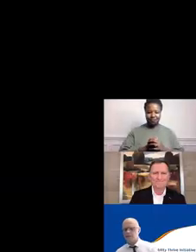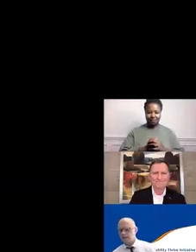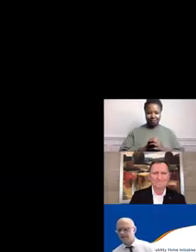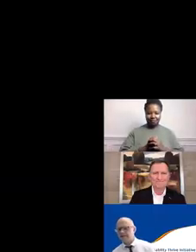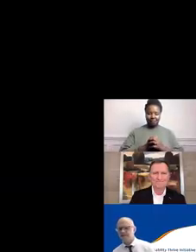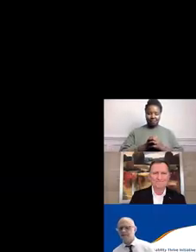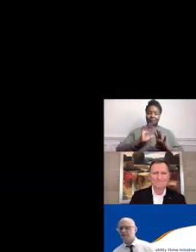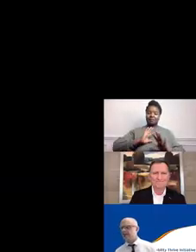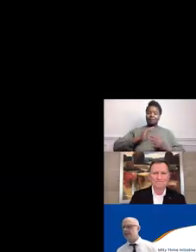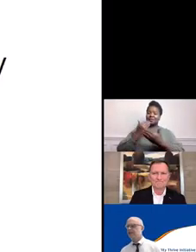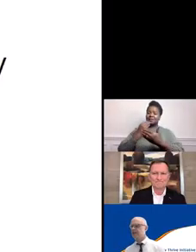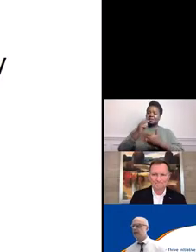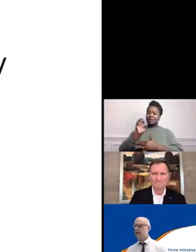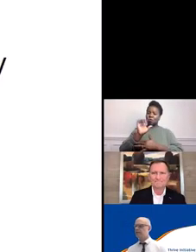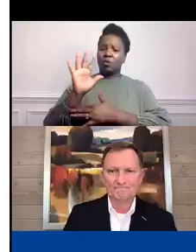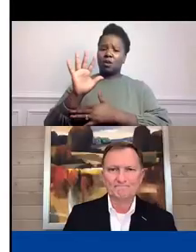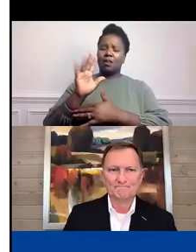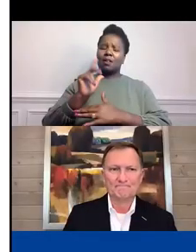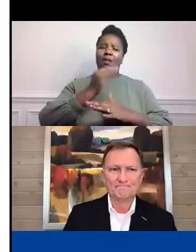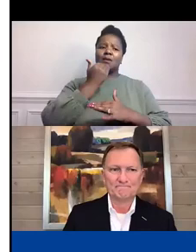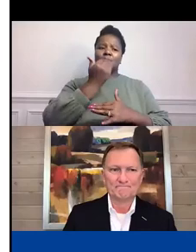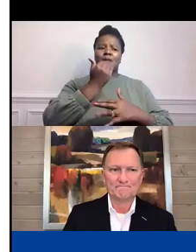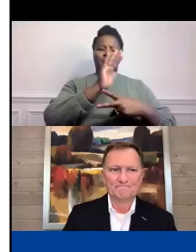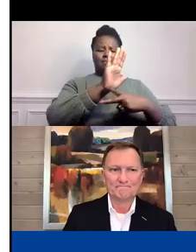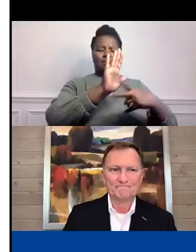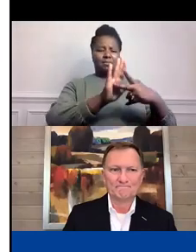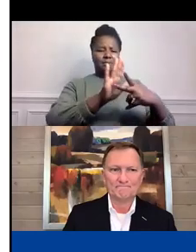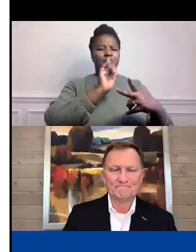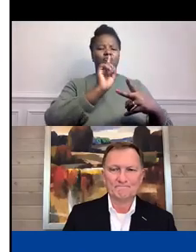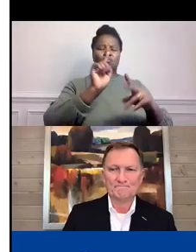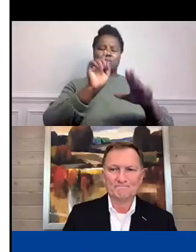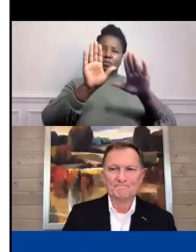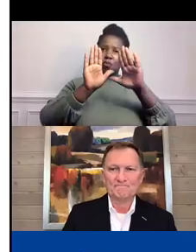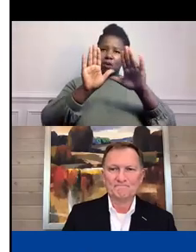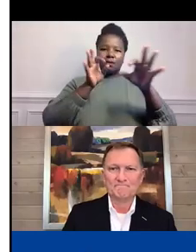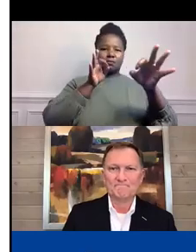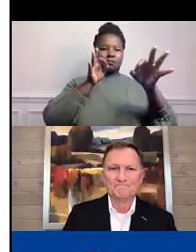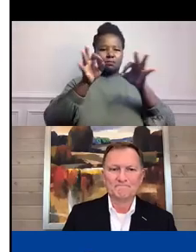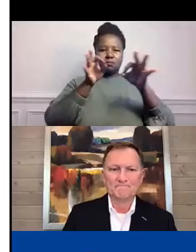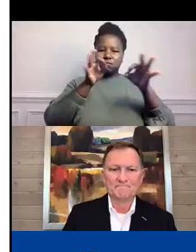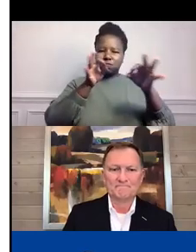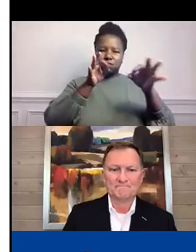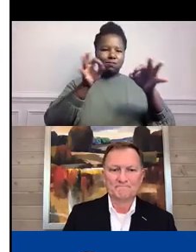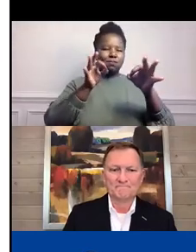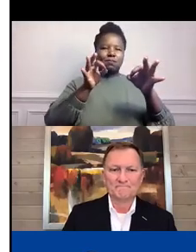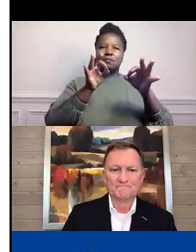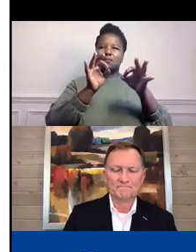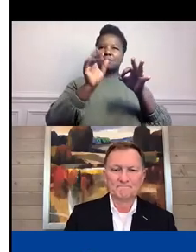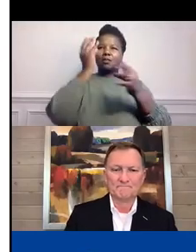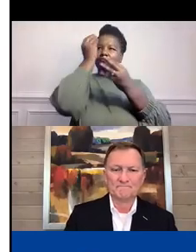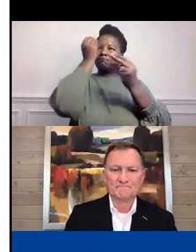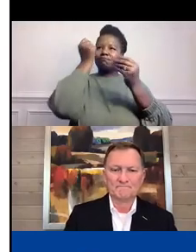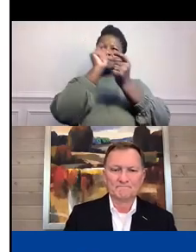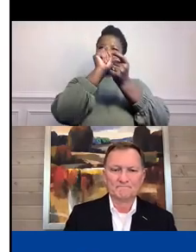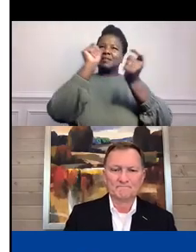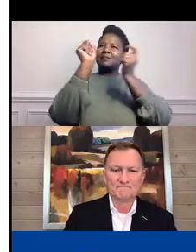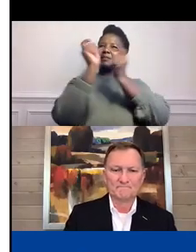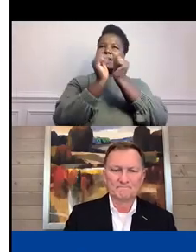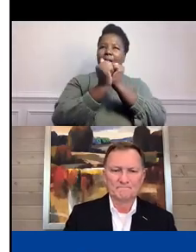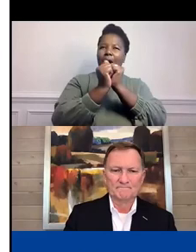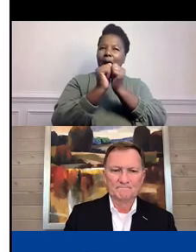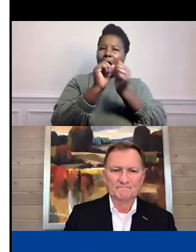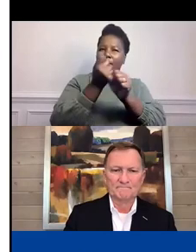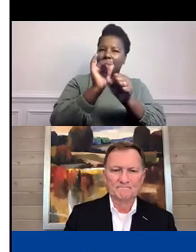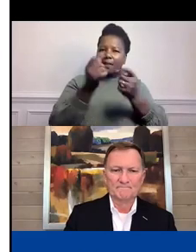Thanks, Will. And thank you, Brian and Jen. Just a wonderful kind of framework to think about change and how to make that happen. Really